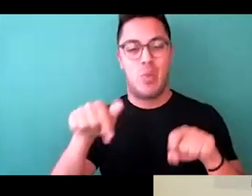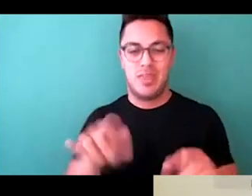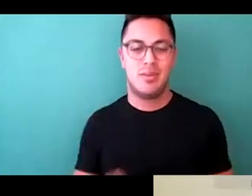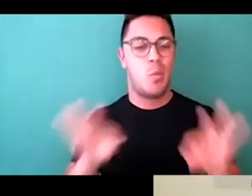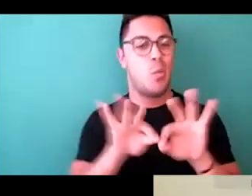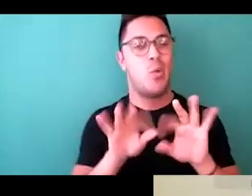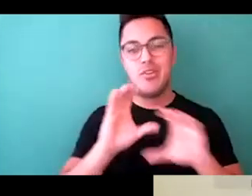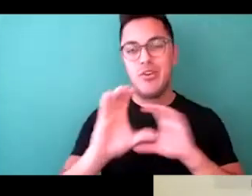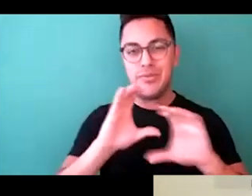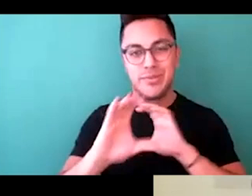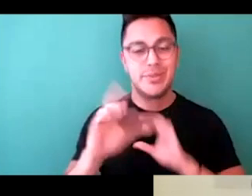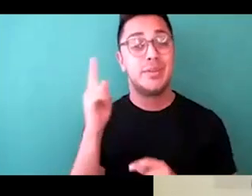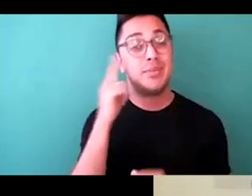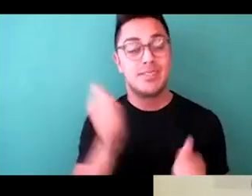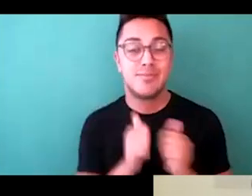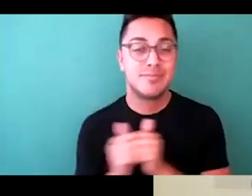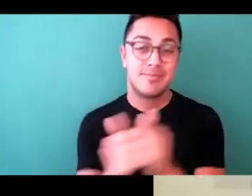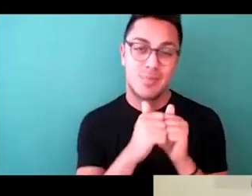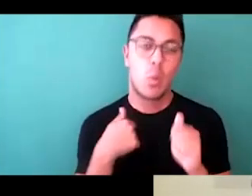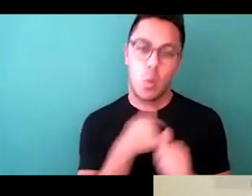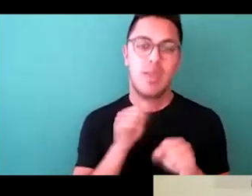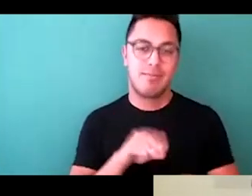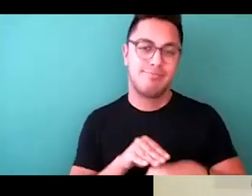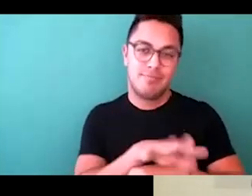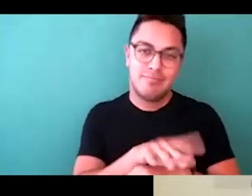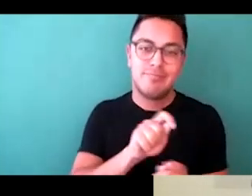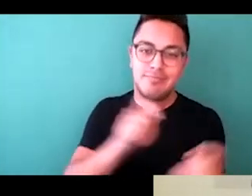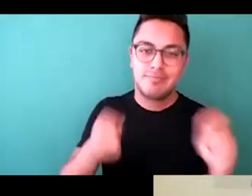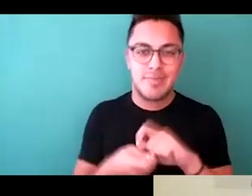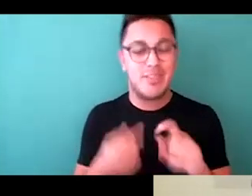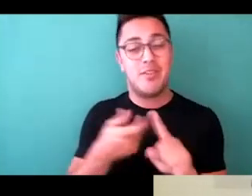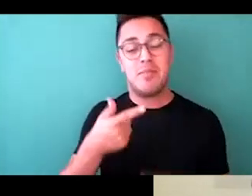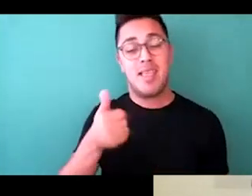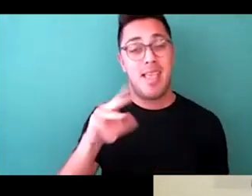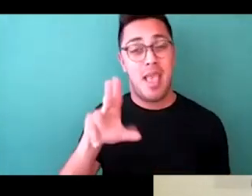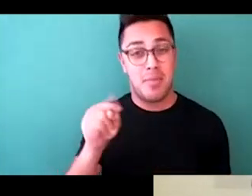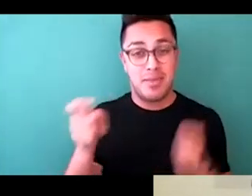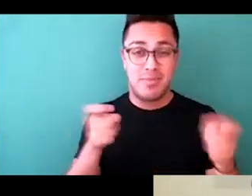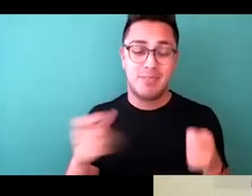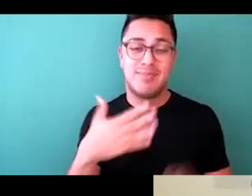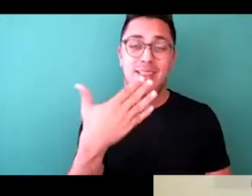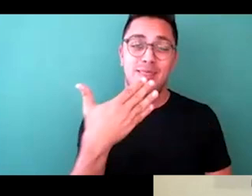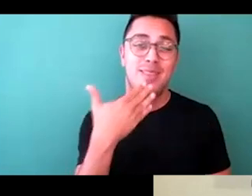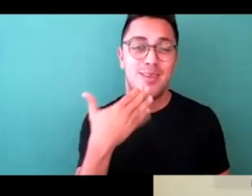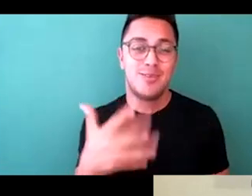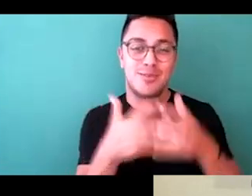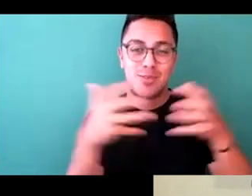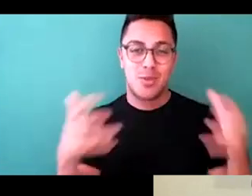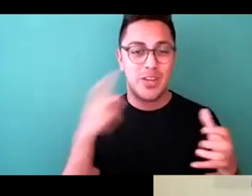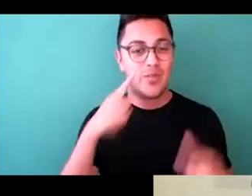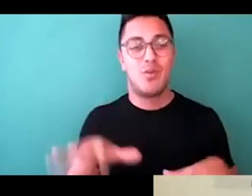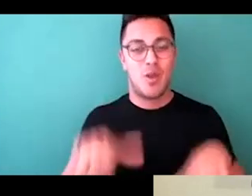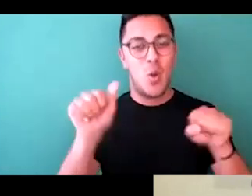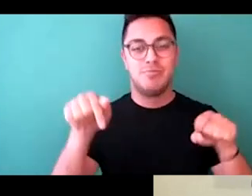because together we can really make change happen. And on behalf of Gamut Management, thank you so much for having this